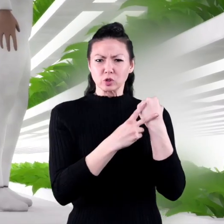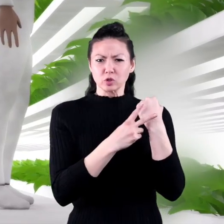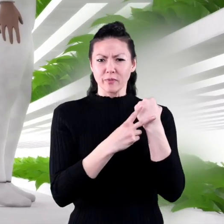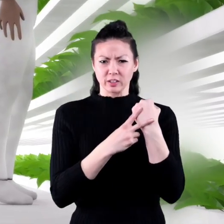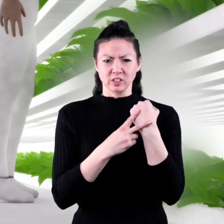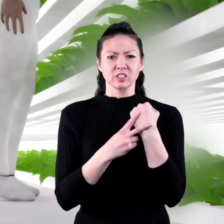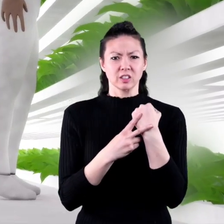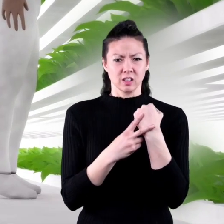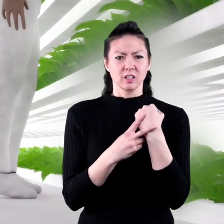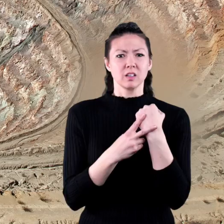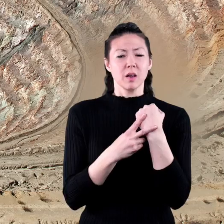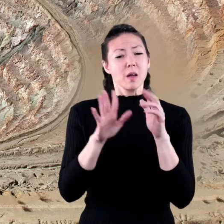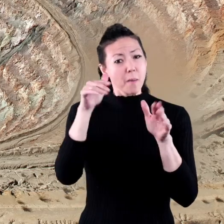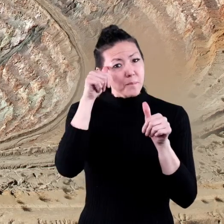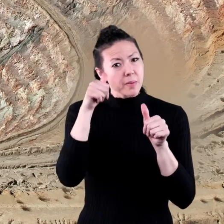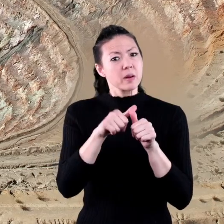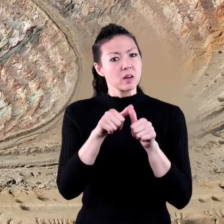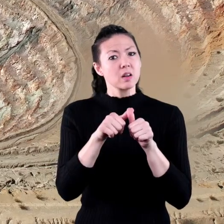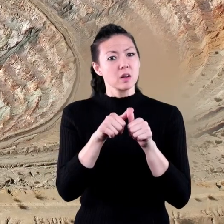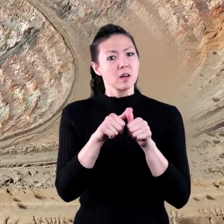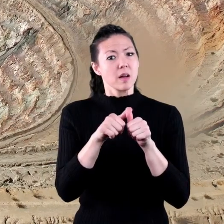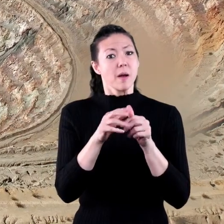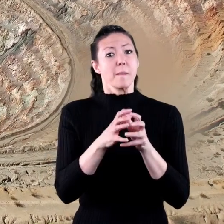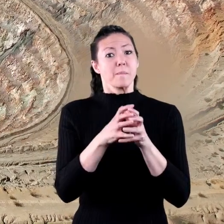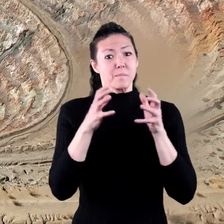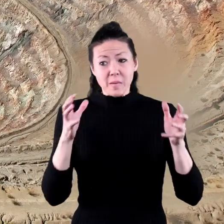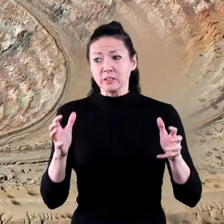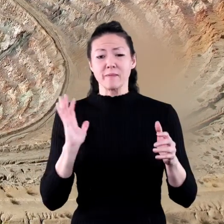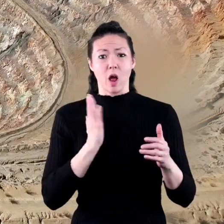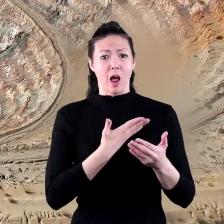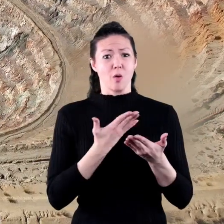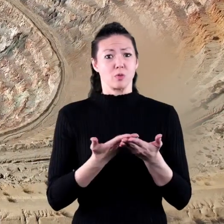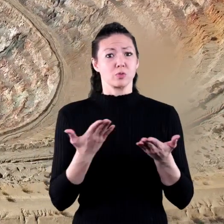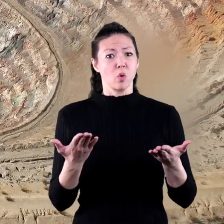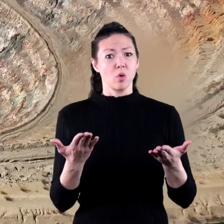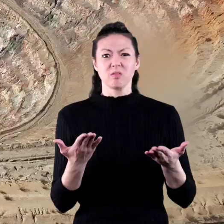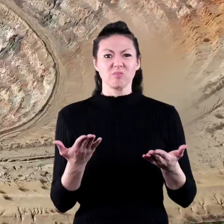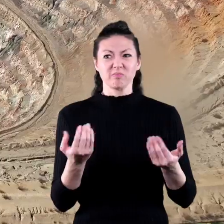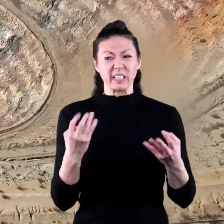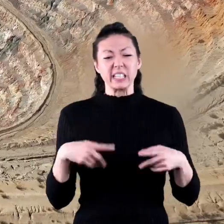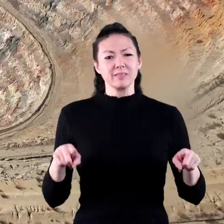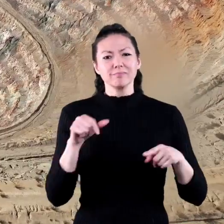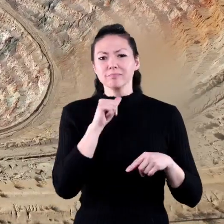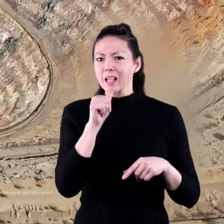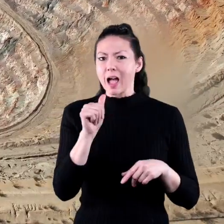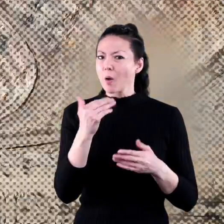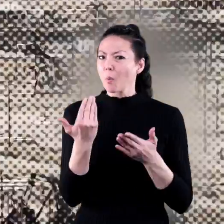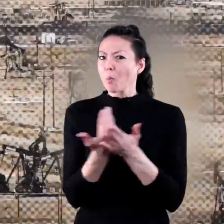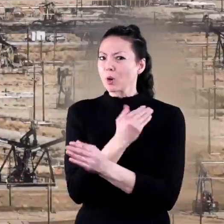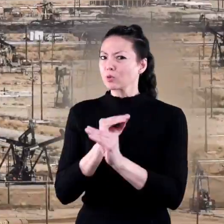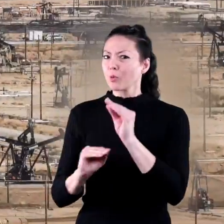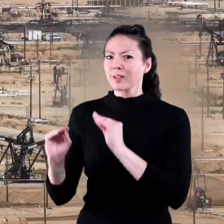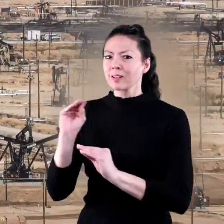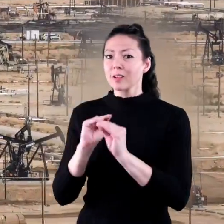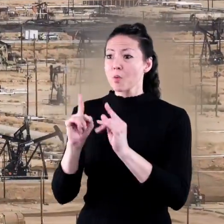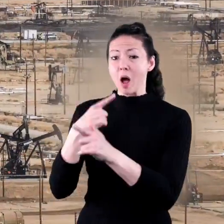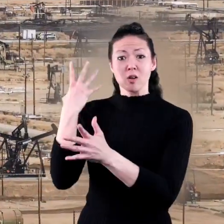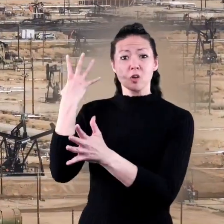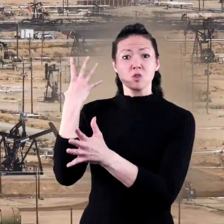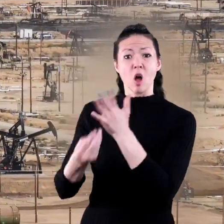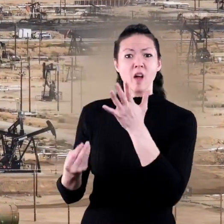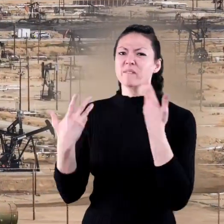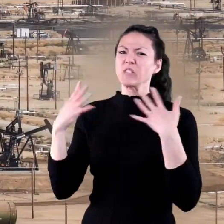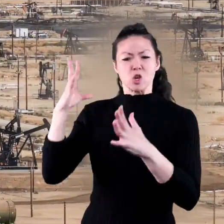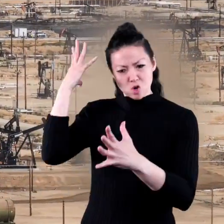conservation. Remember that much of our resources are non-renewable. Once they're gone,